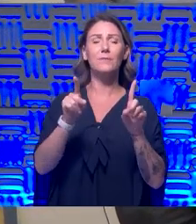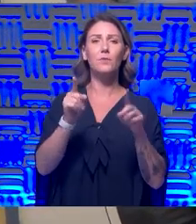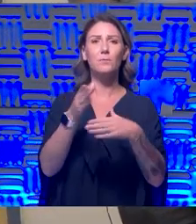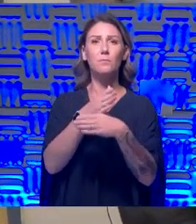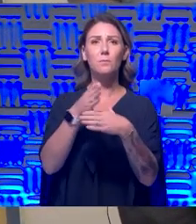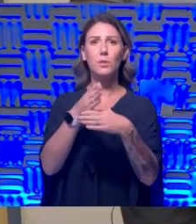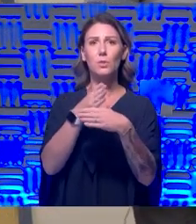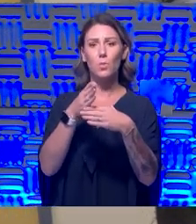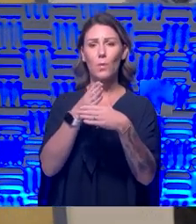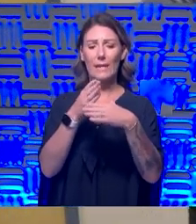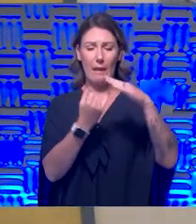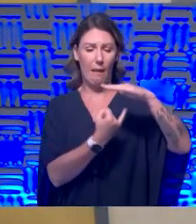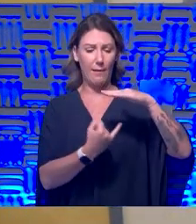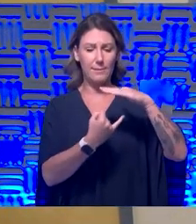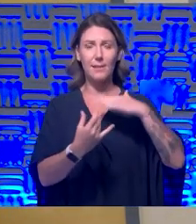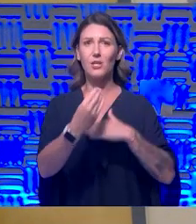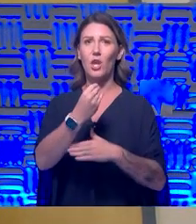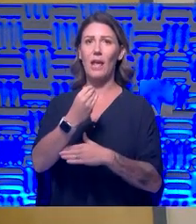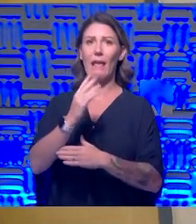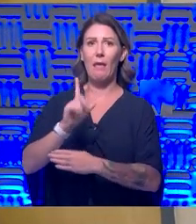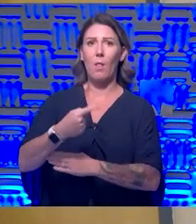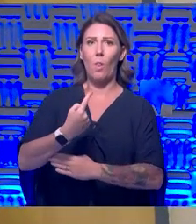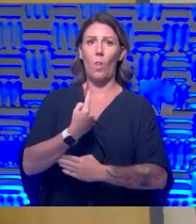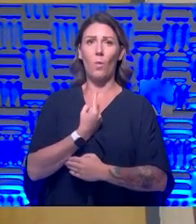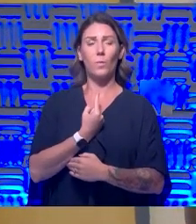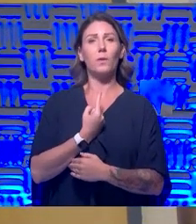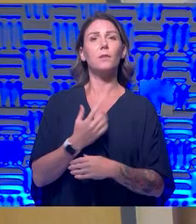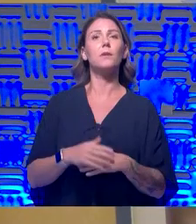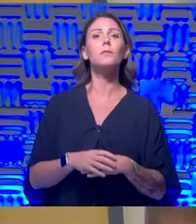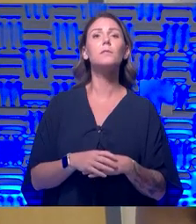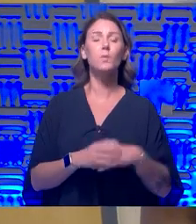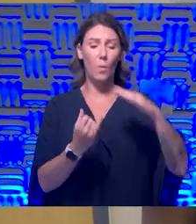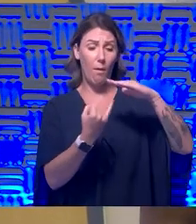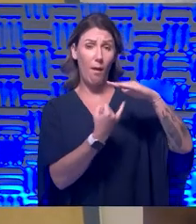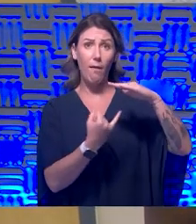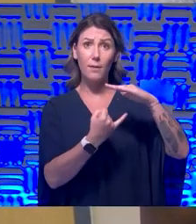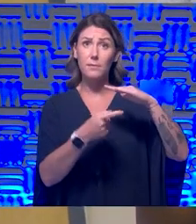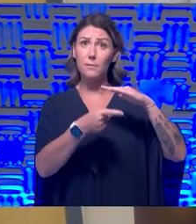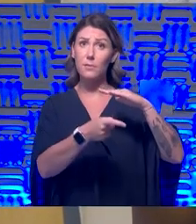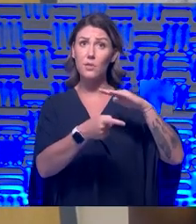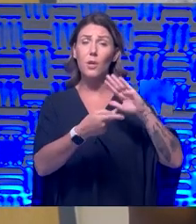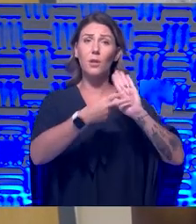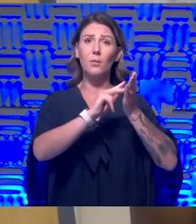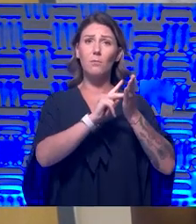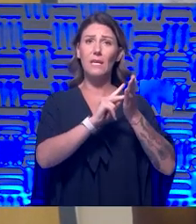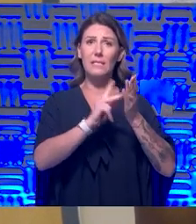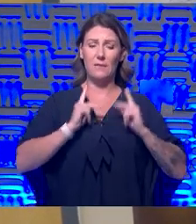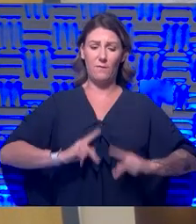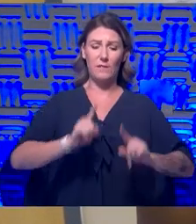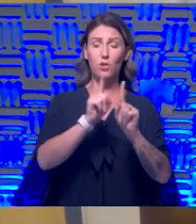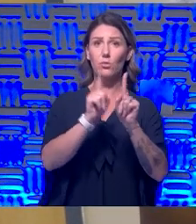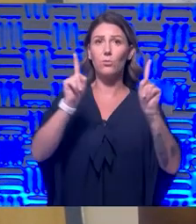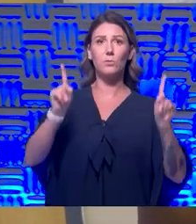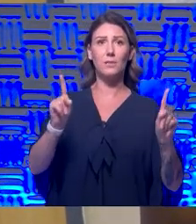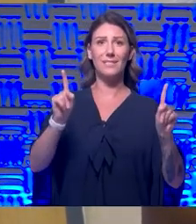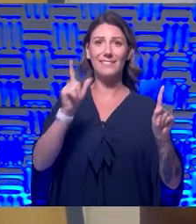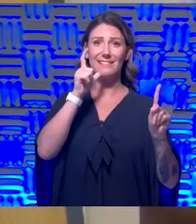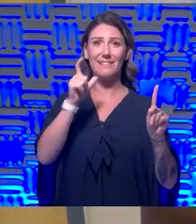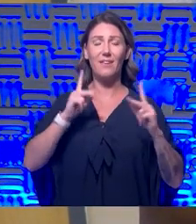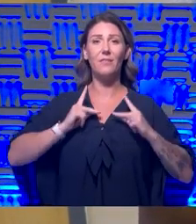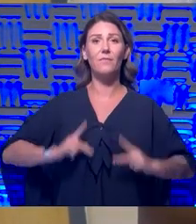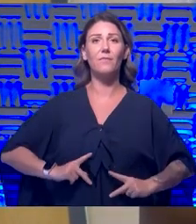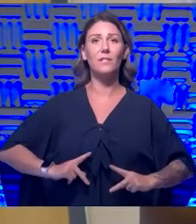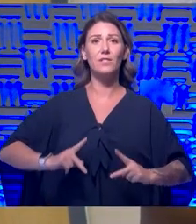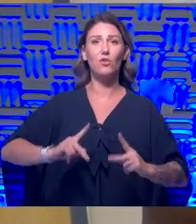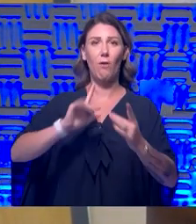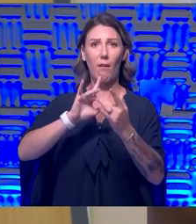and loneliness? Okay. So when we think of isolation, we think of being physically distanced from each other, that we don't have that physical contact versus